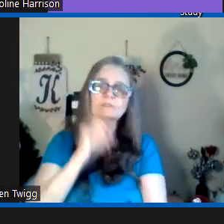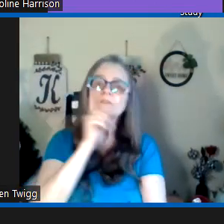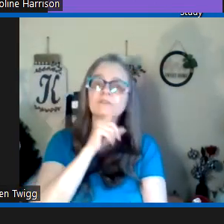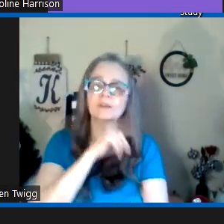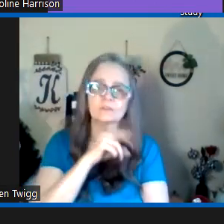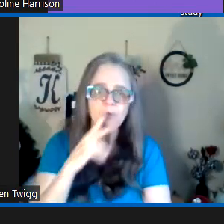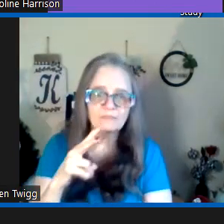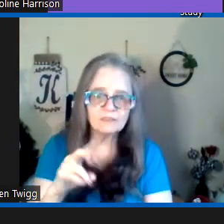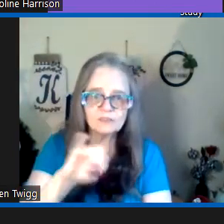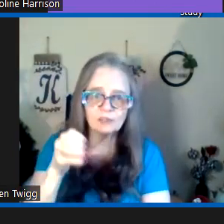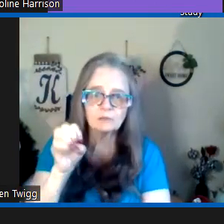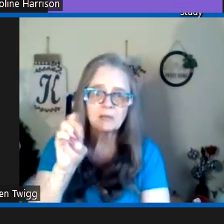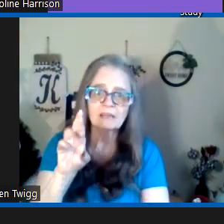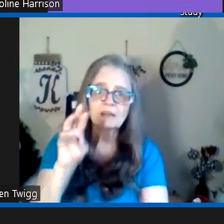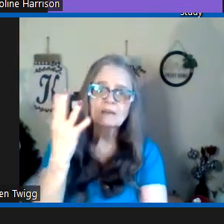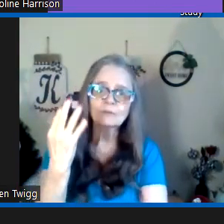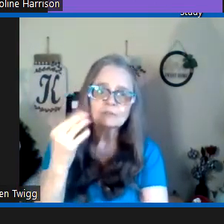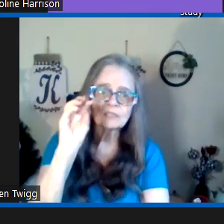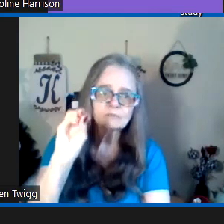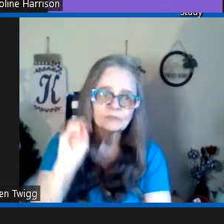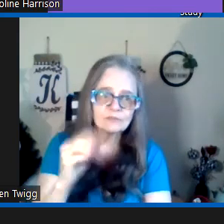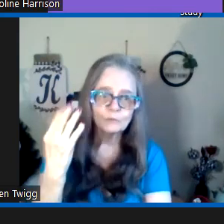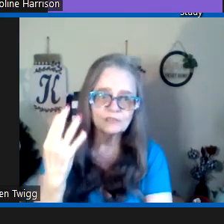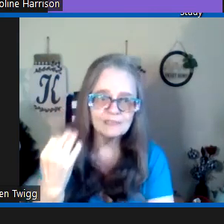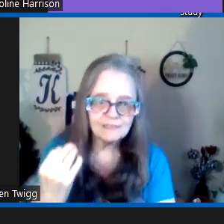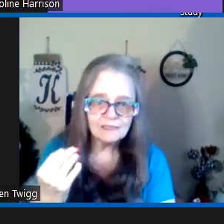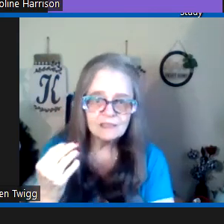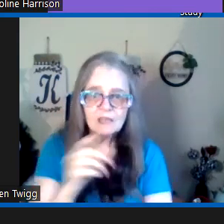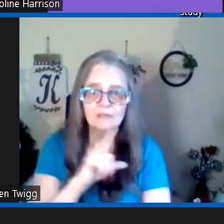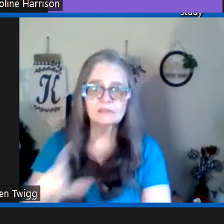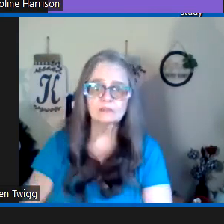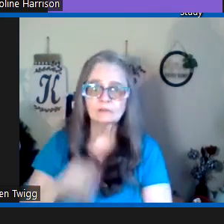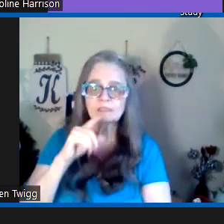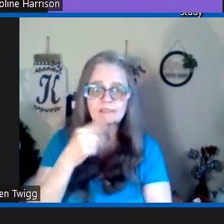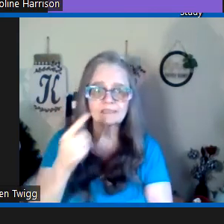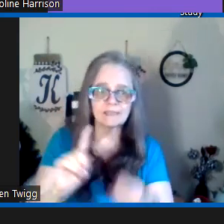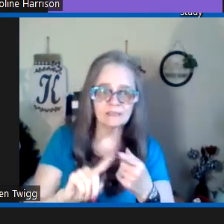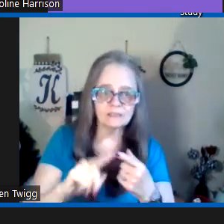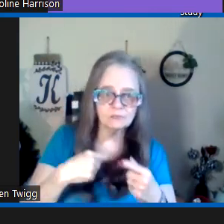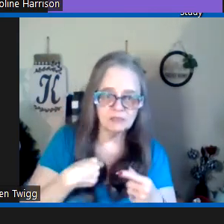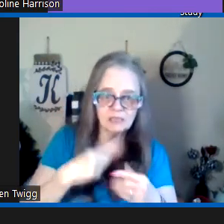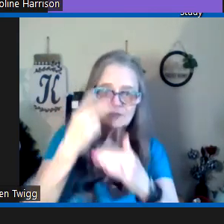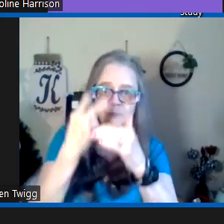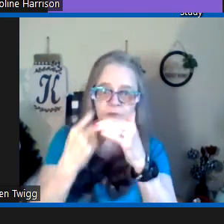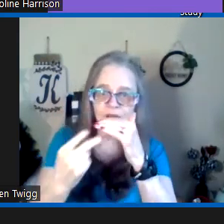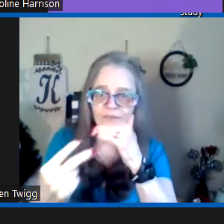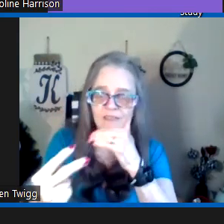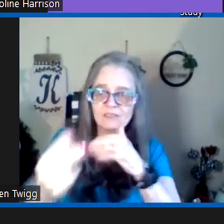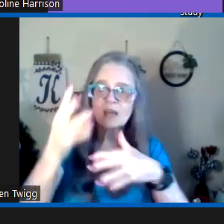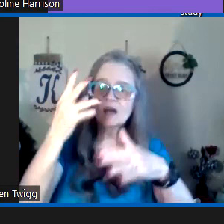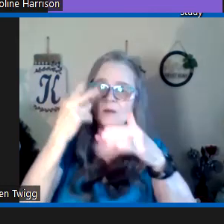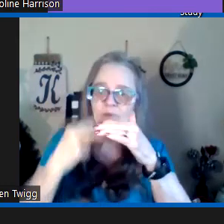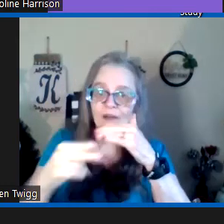so there's false prophets jeremiah 14 verse 14 says that the lord said unto me the